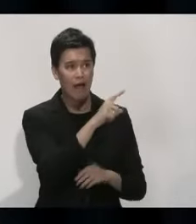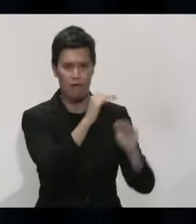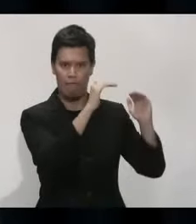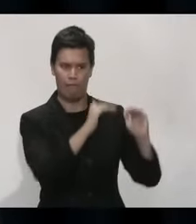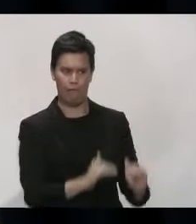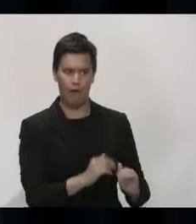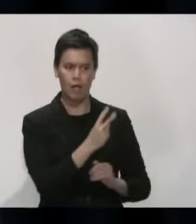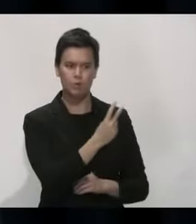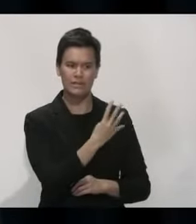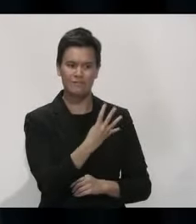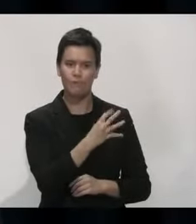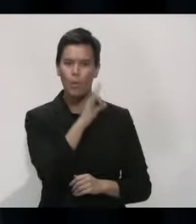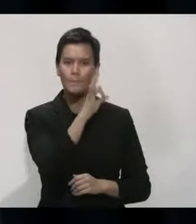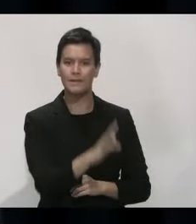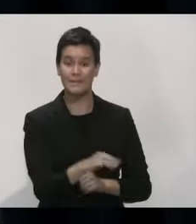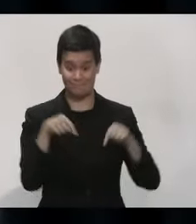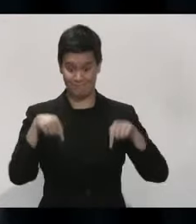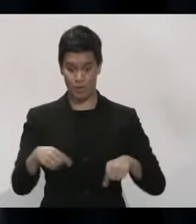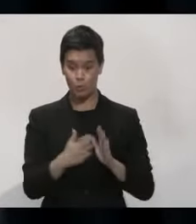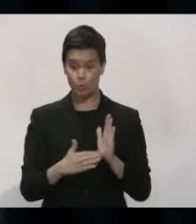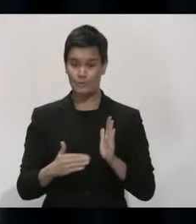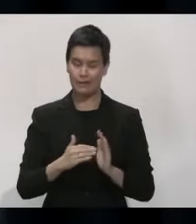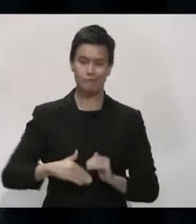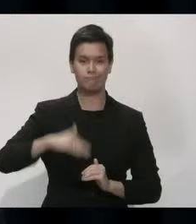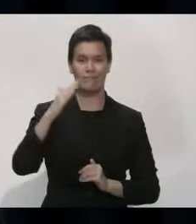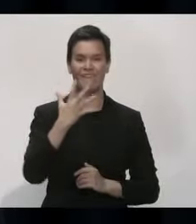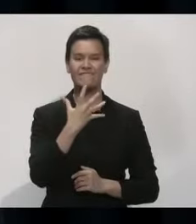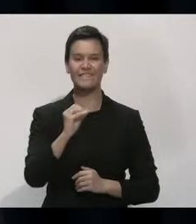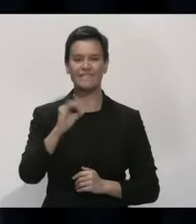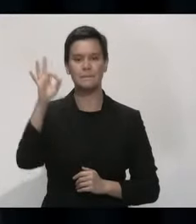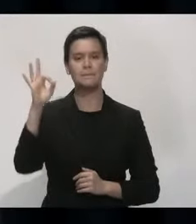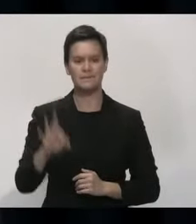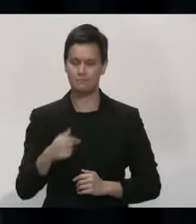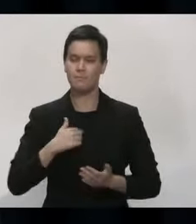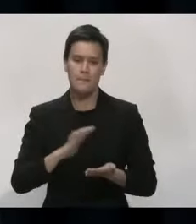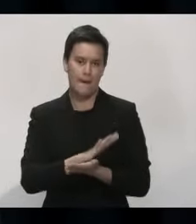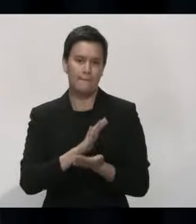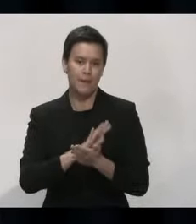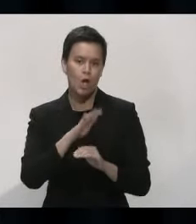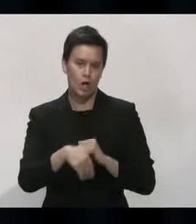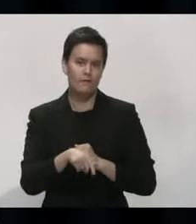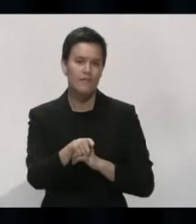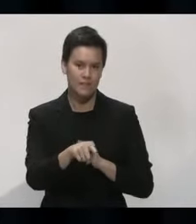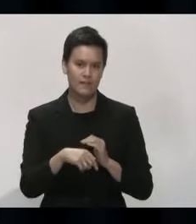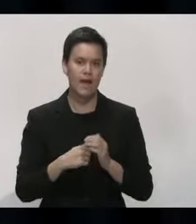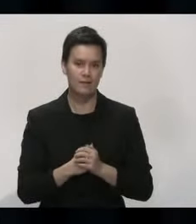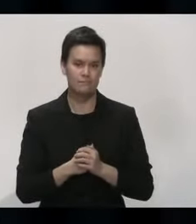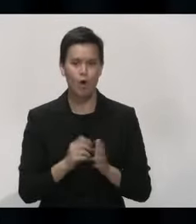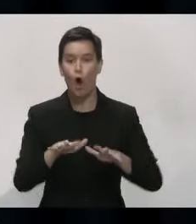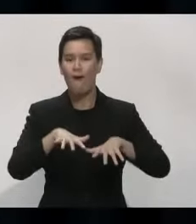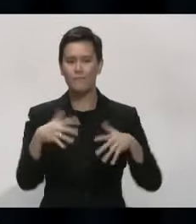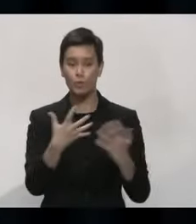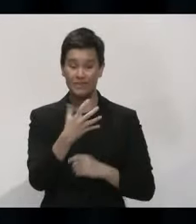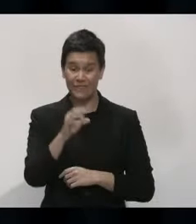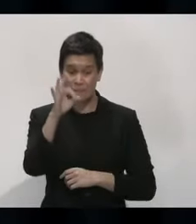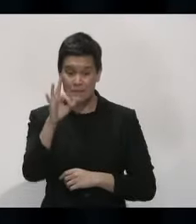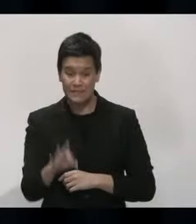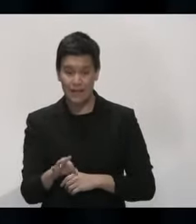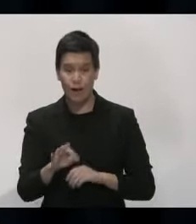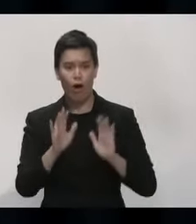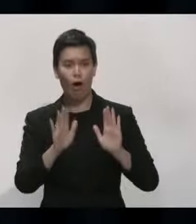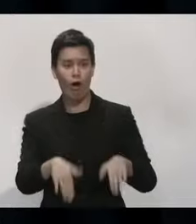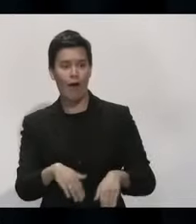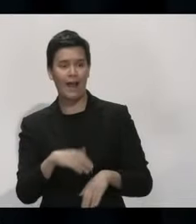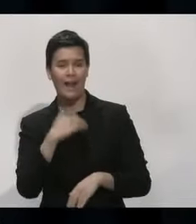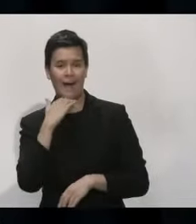So getting that uptake up to that level is something that I'm very pleased about. And of course, we want to see that go further. We've also seen an